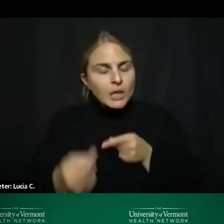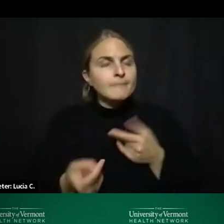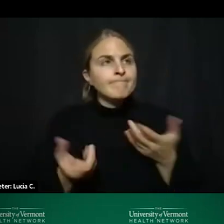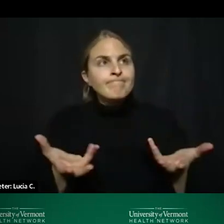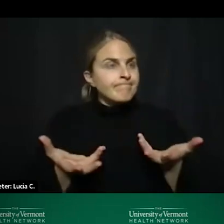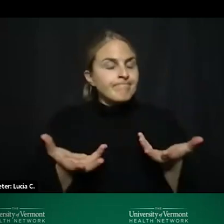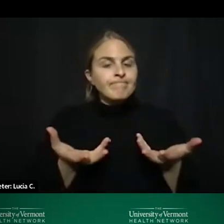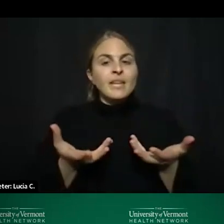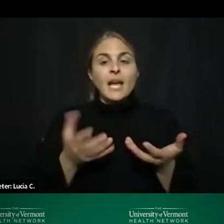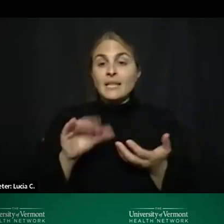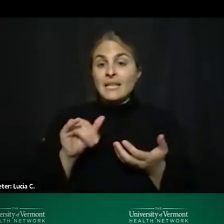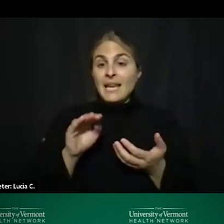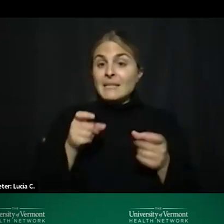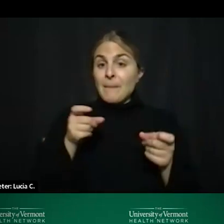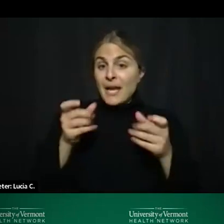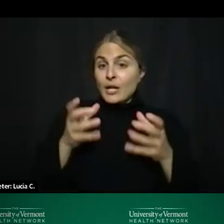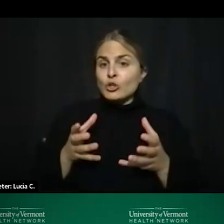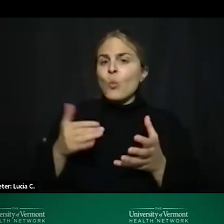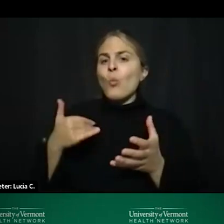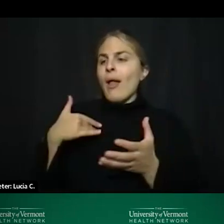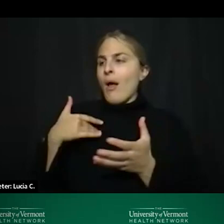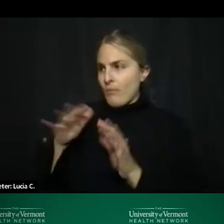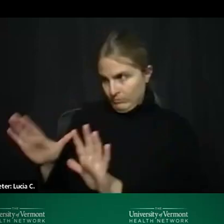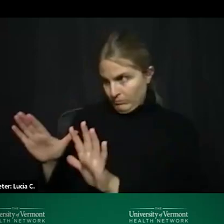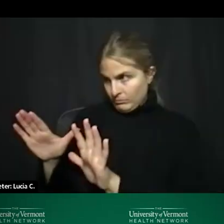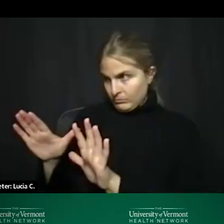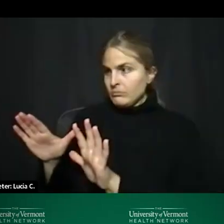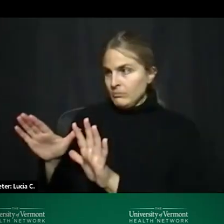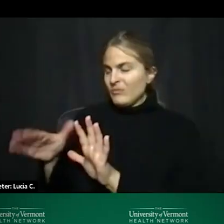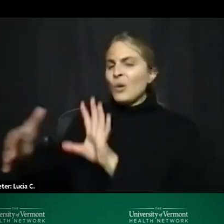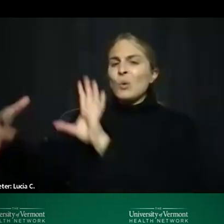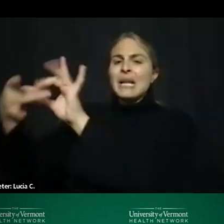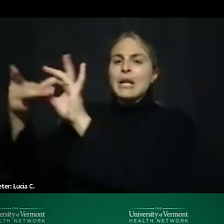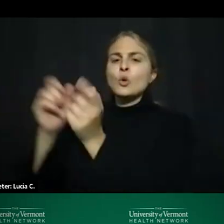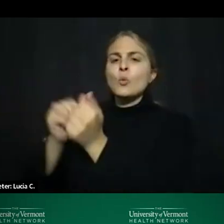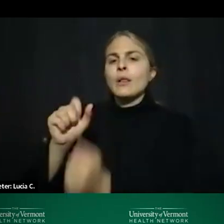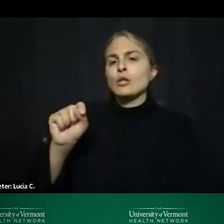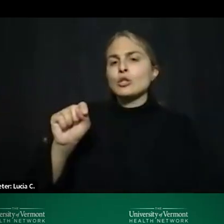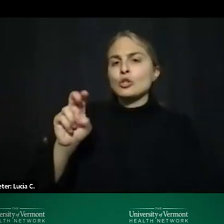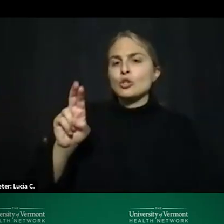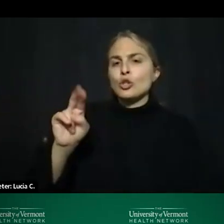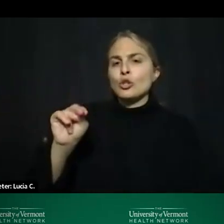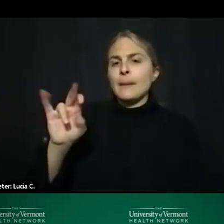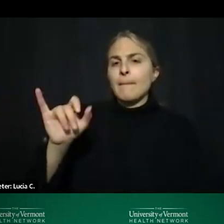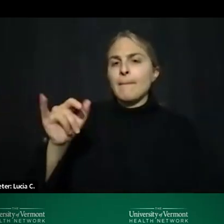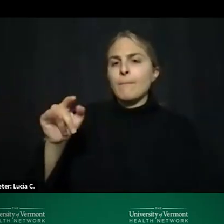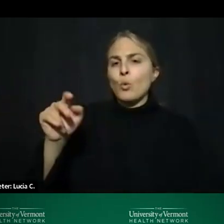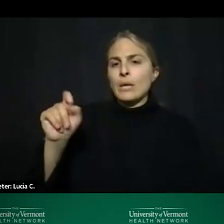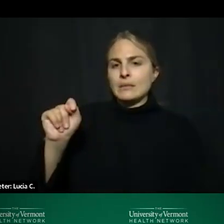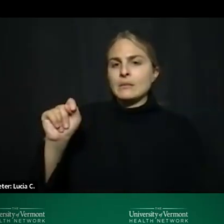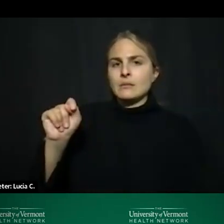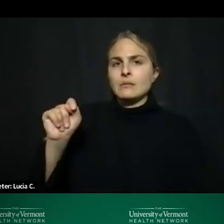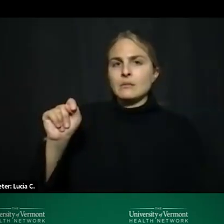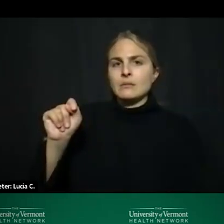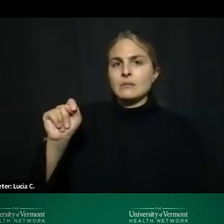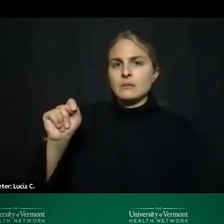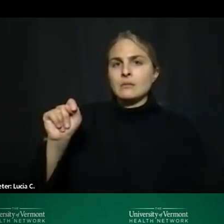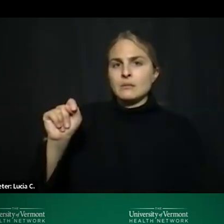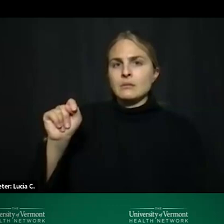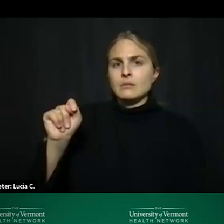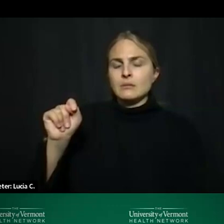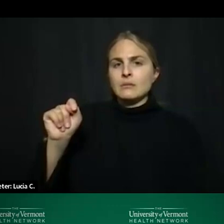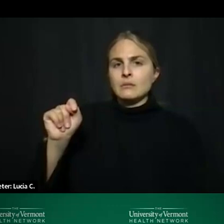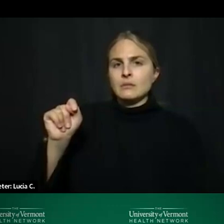could be that the case manager helps them connect to turning point supports or other supports through pathways or even